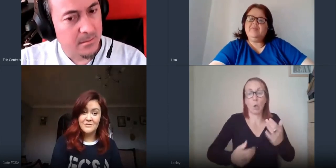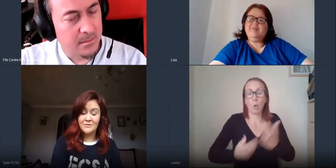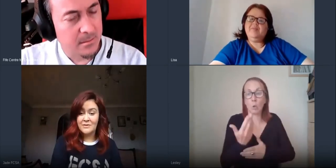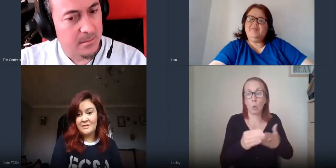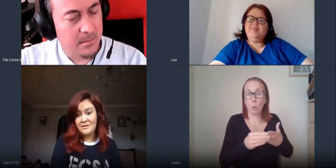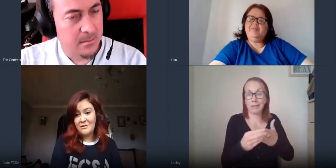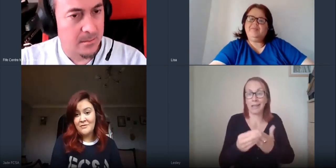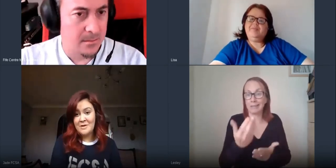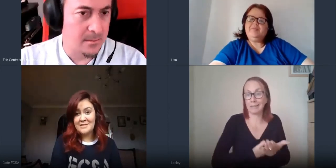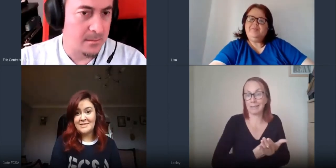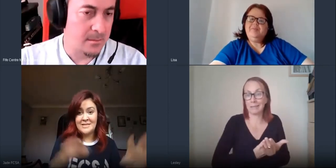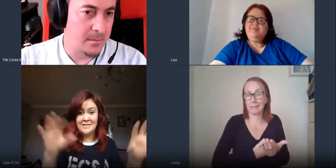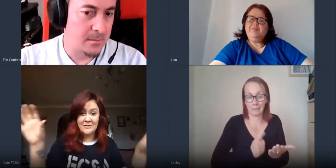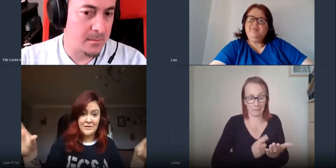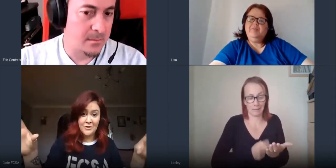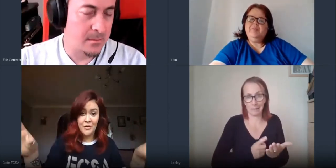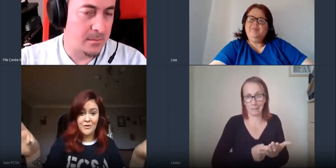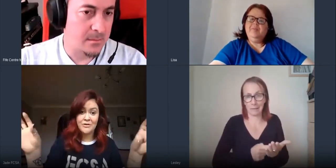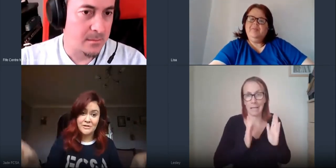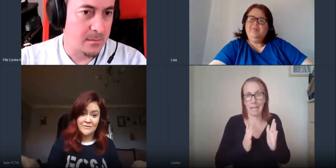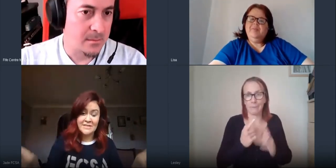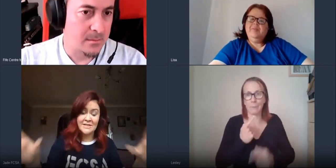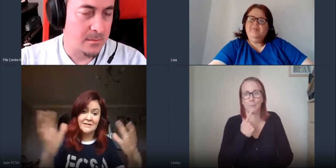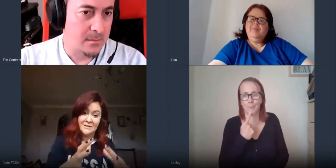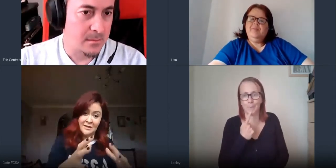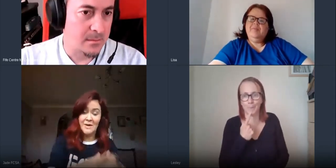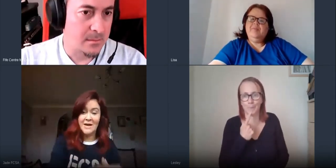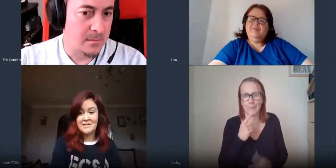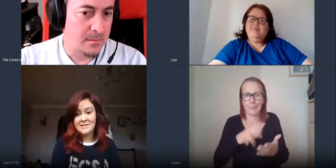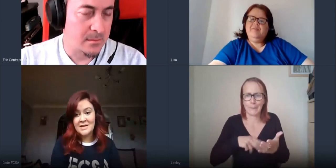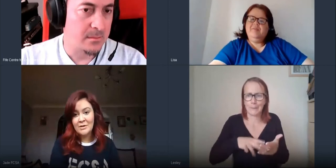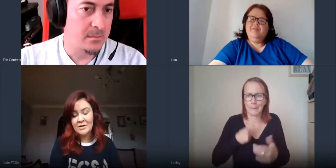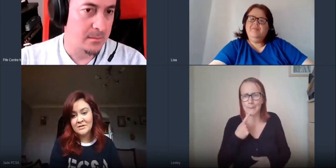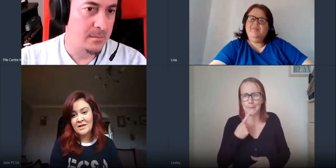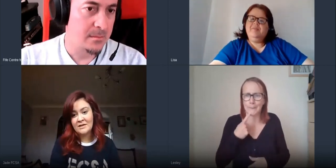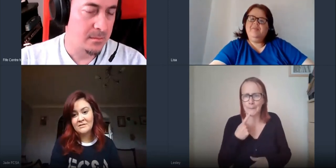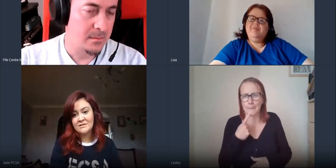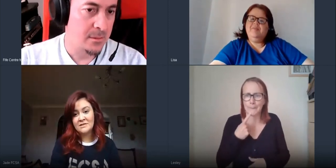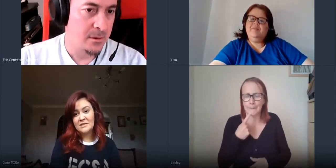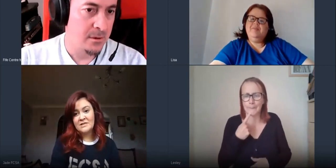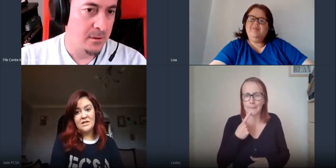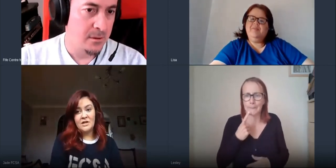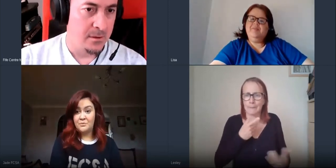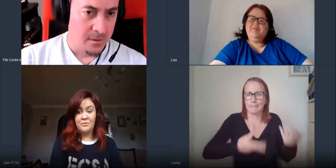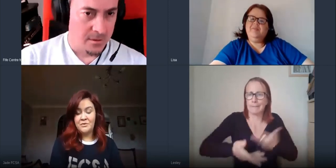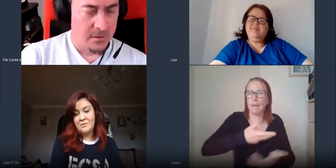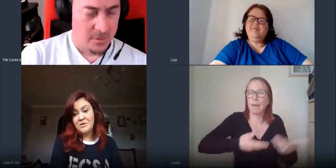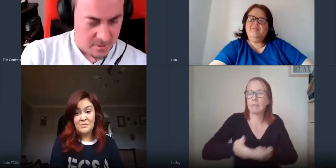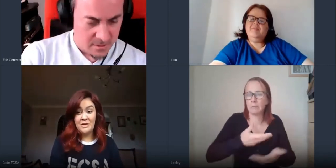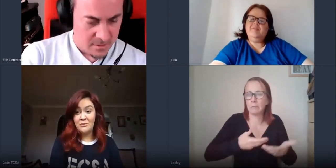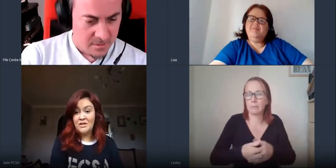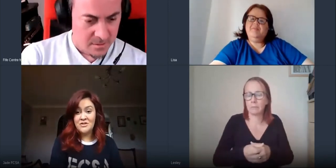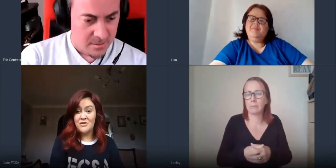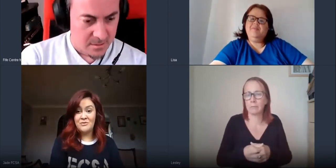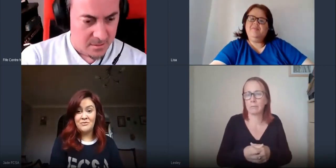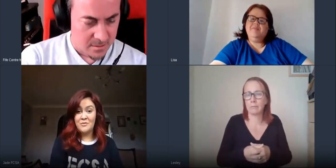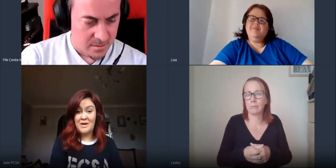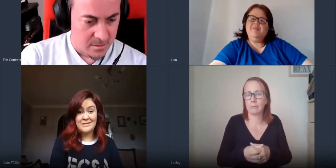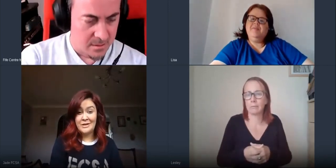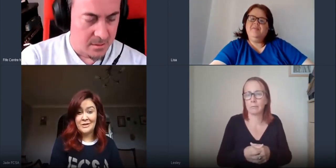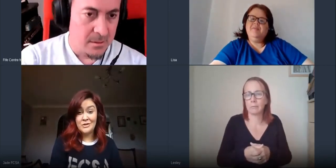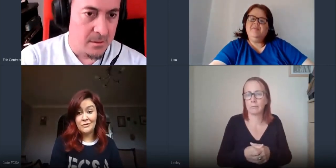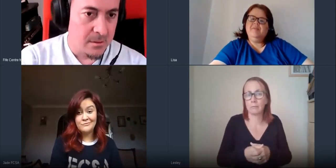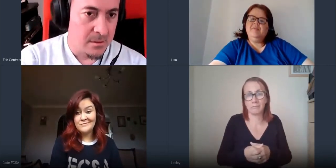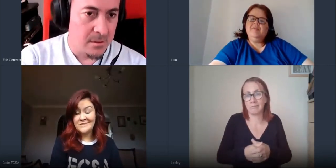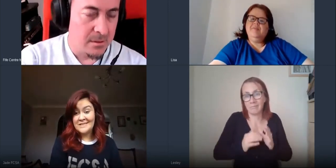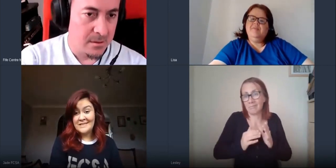you know everybody has to sit down in their corners and read it and come back to the table and and we can only do the best that we